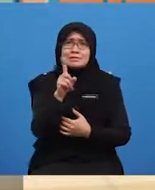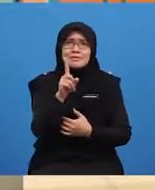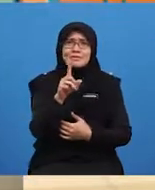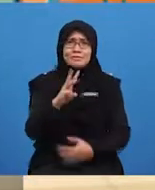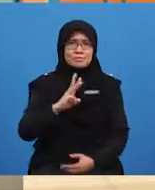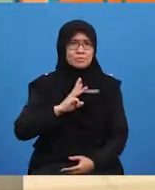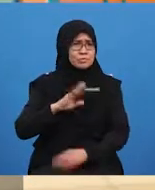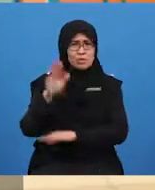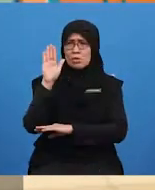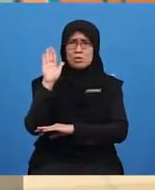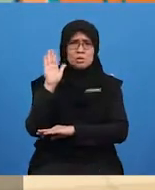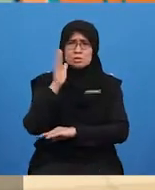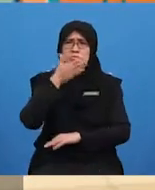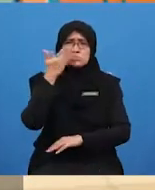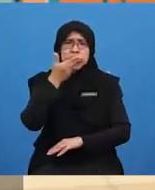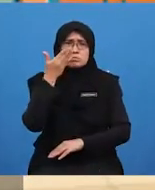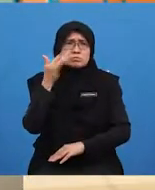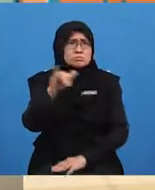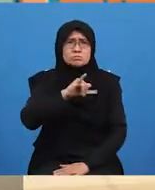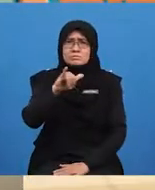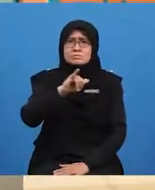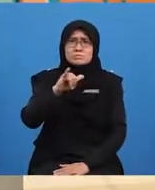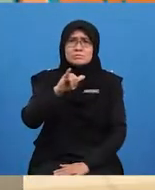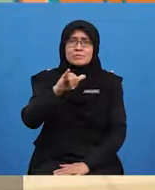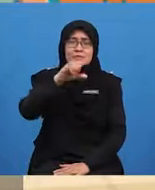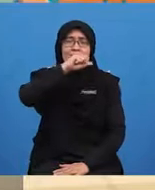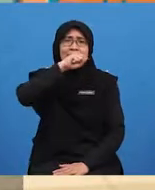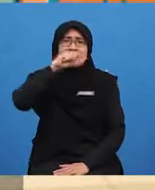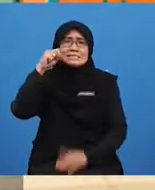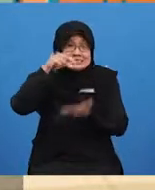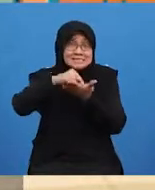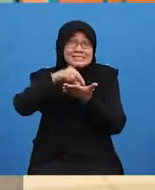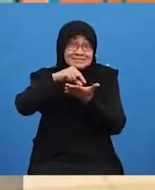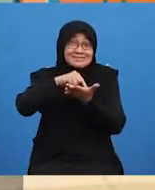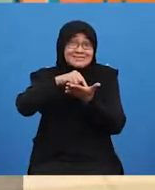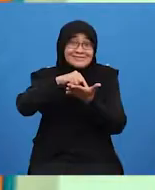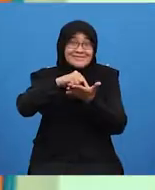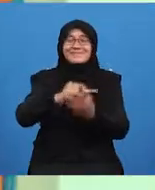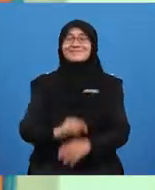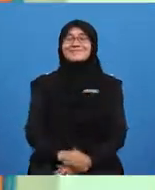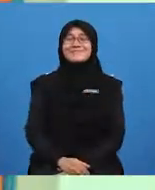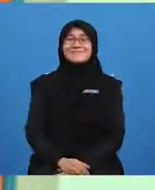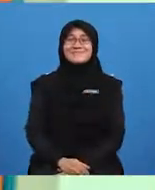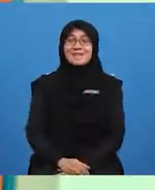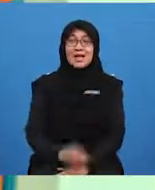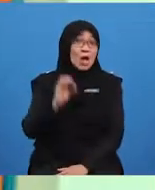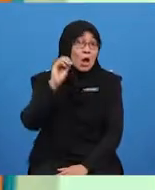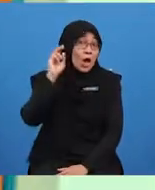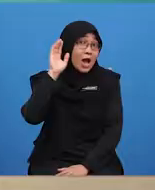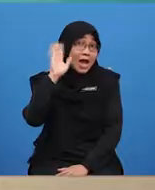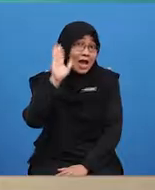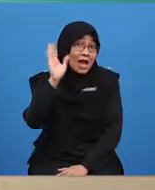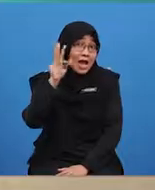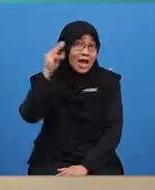swear it smells like fried chicken! Oh, hi,